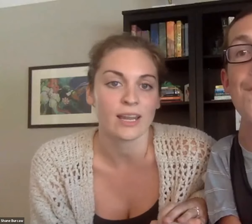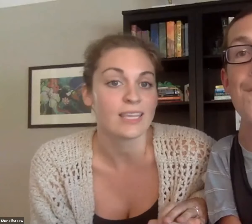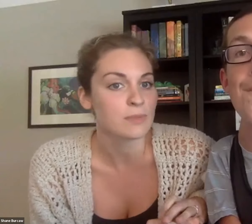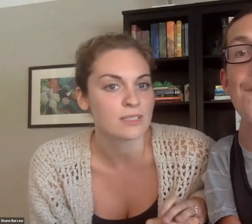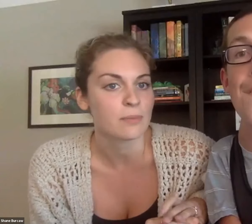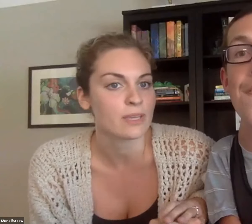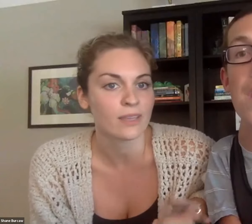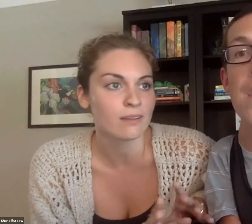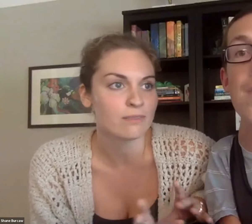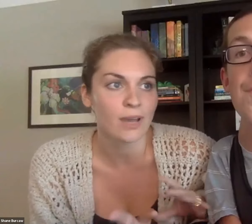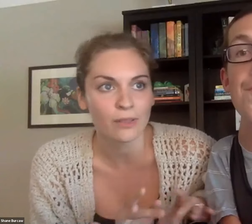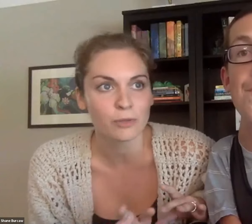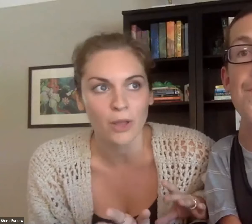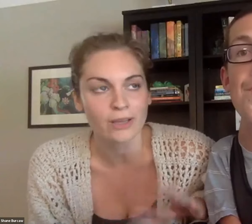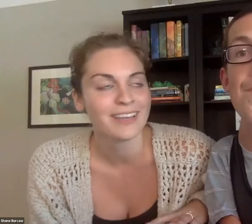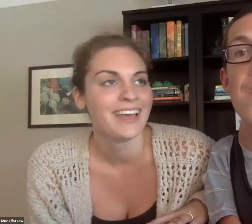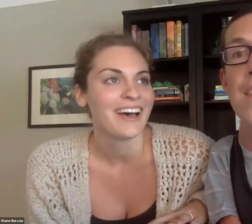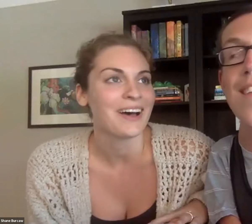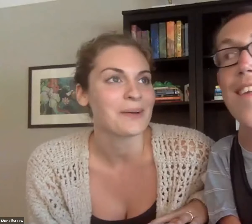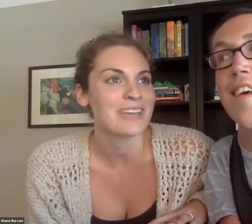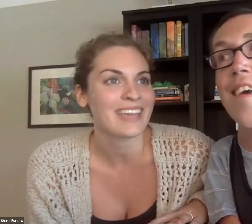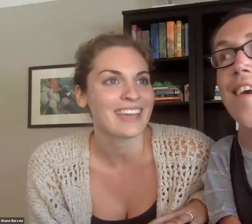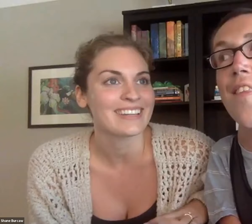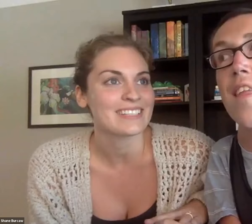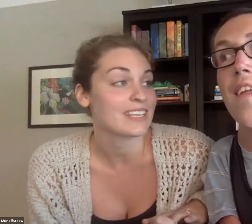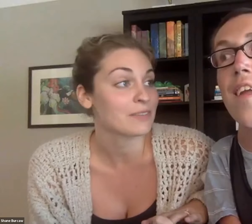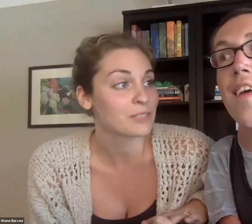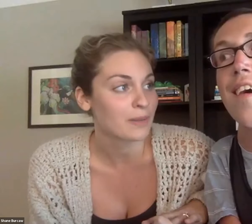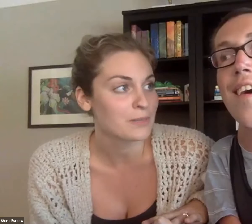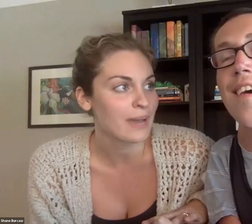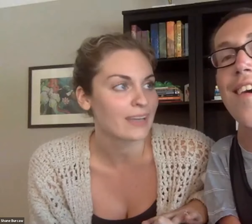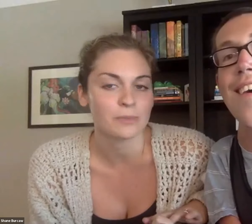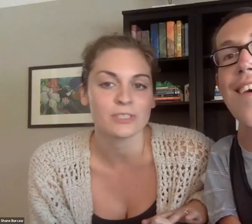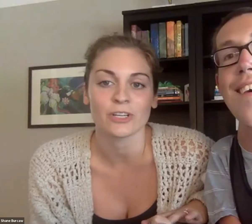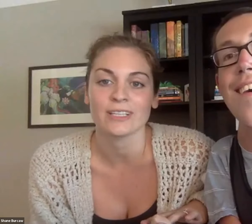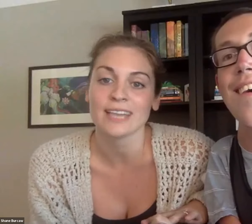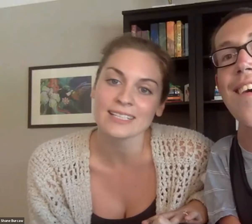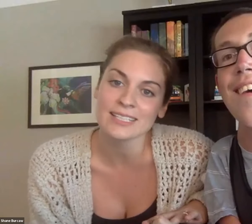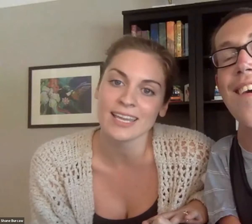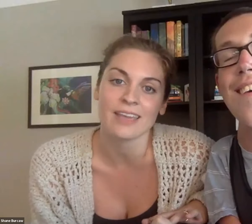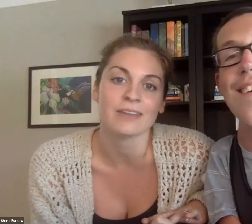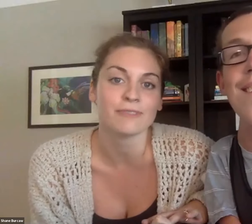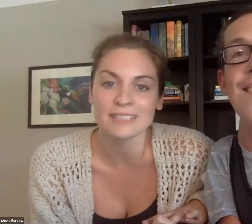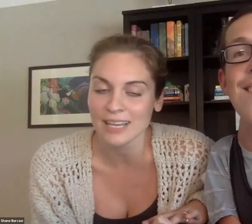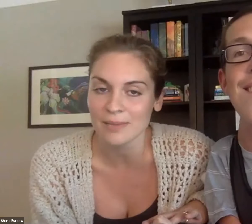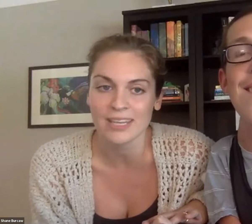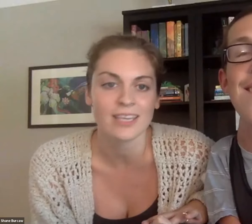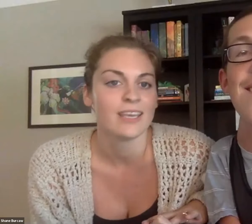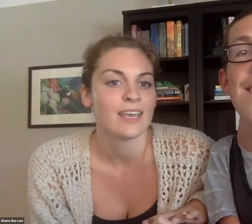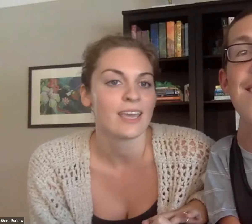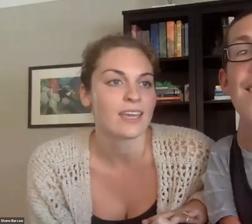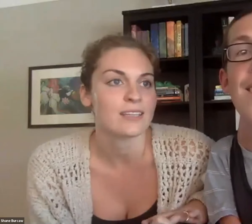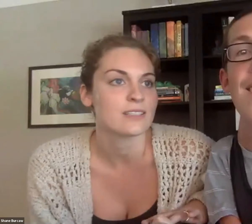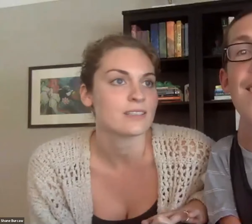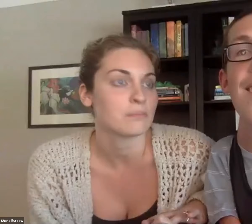blog and I emailed him being like, oh, I love your blog. And he responded back and we started texting and FaceTiming.